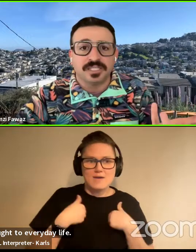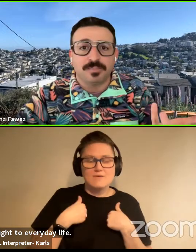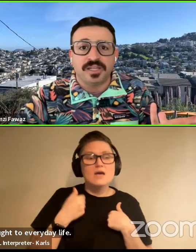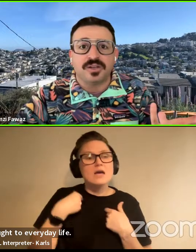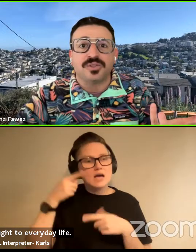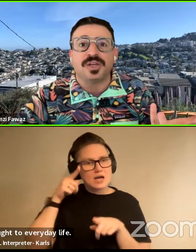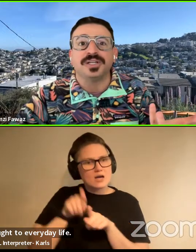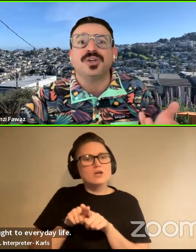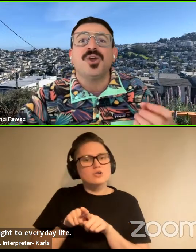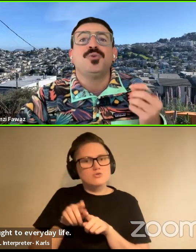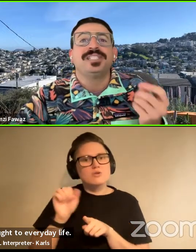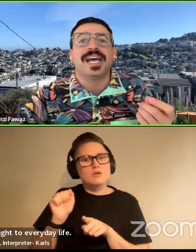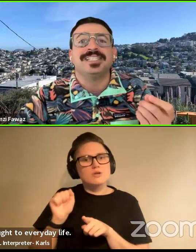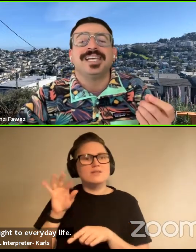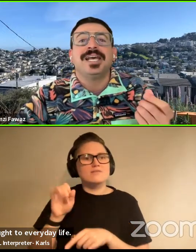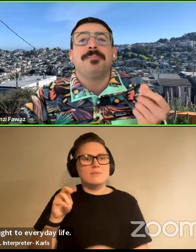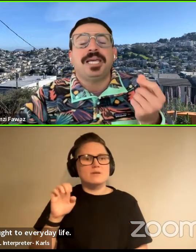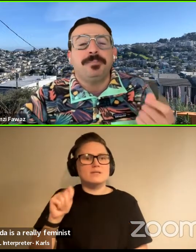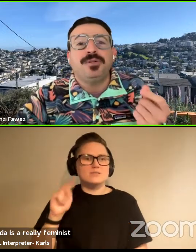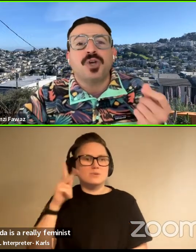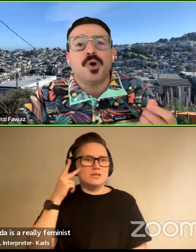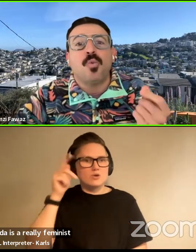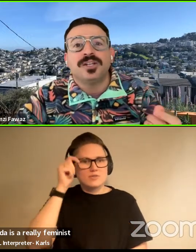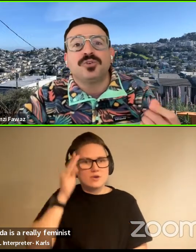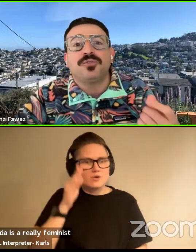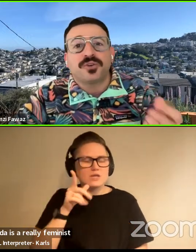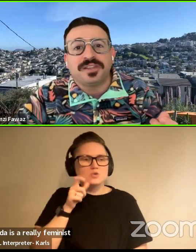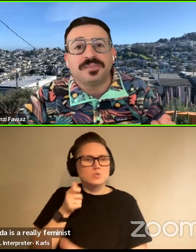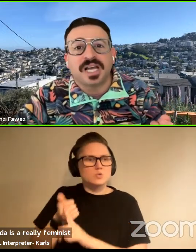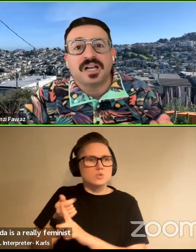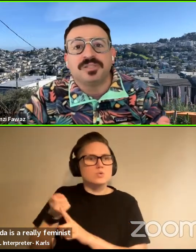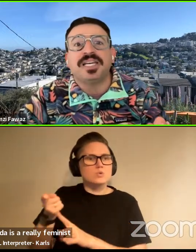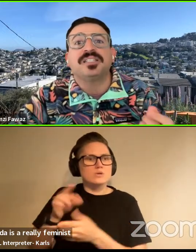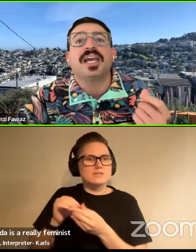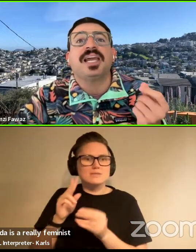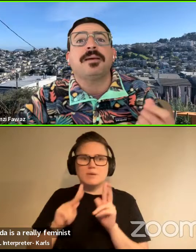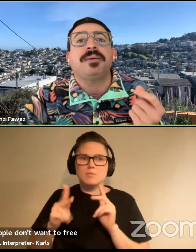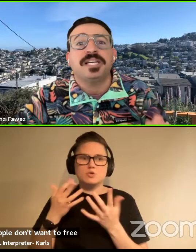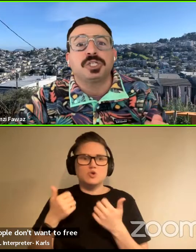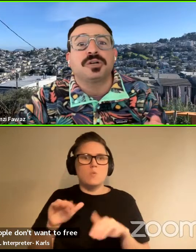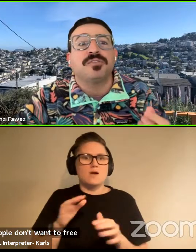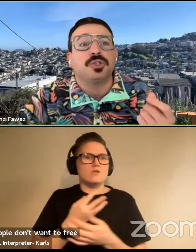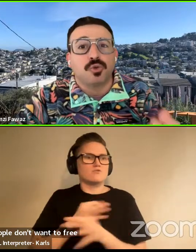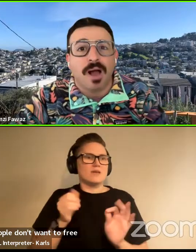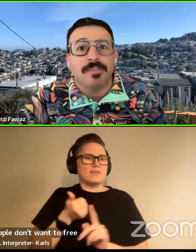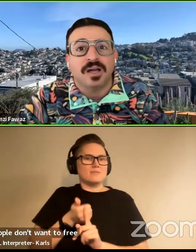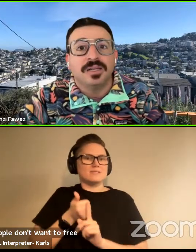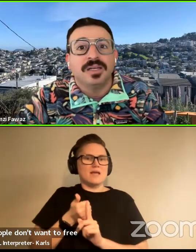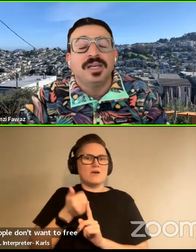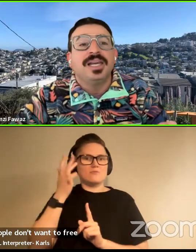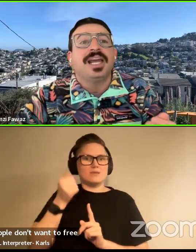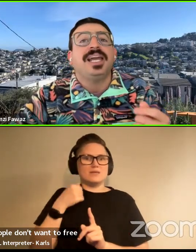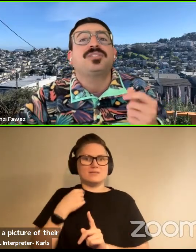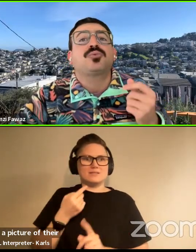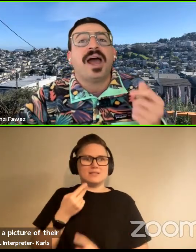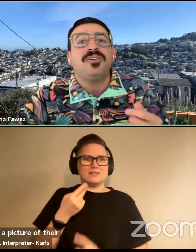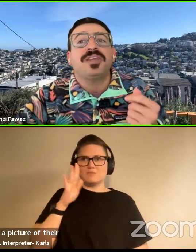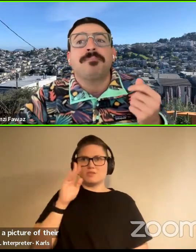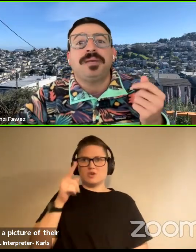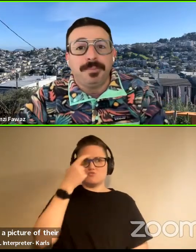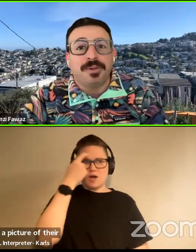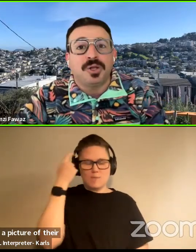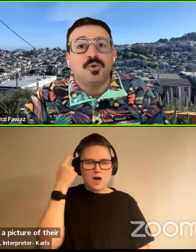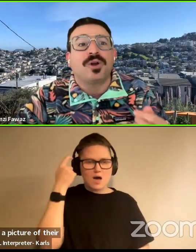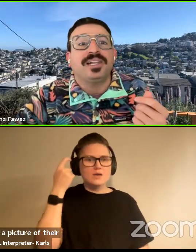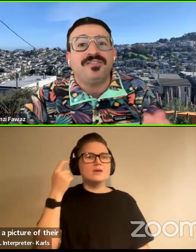a really feminist political theorist who says people don't want to free themselves because they get a picture of their trauma. It's